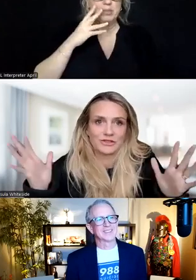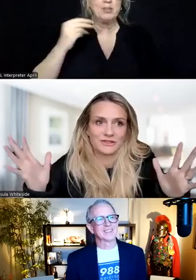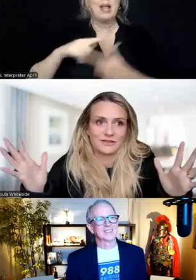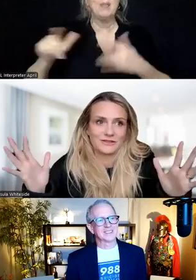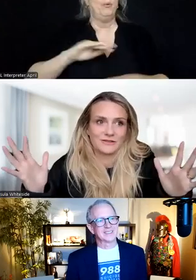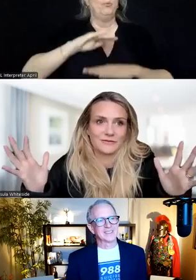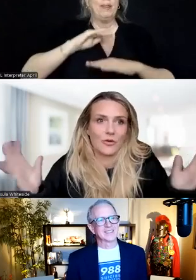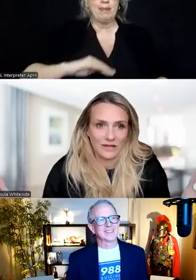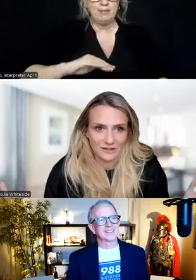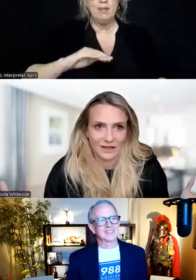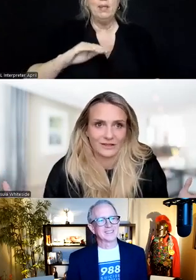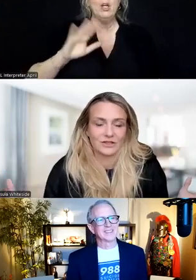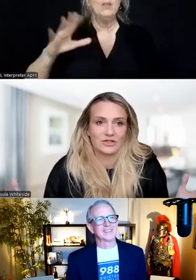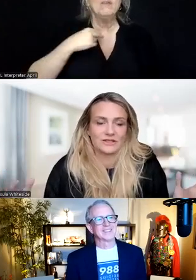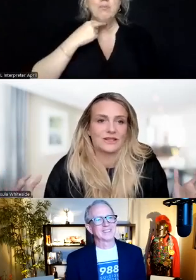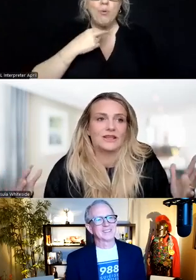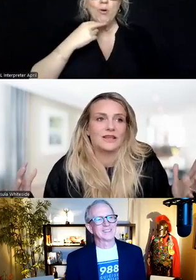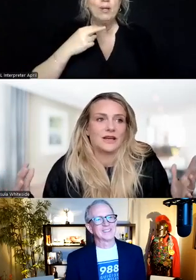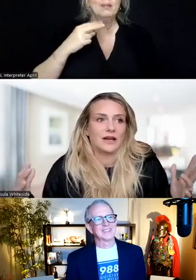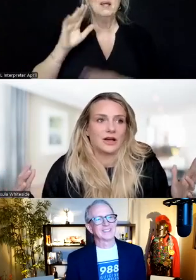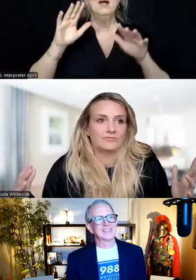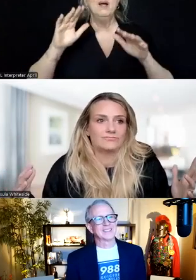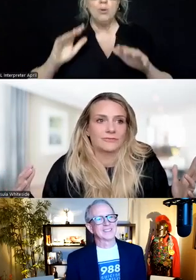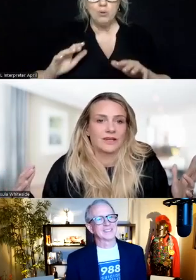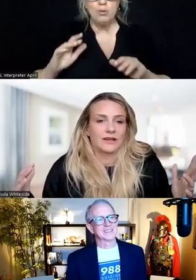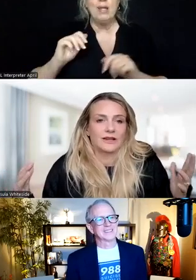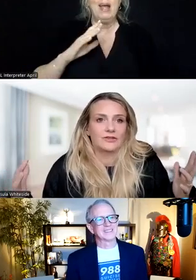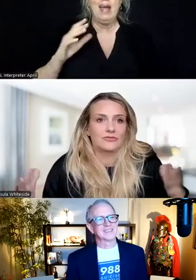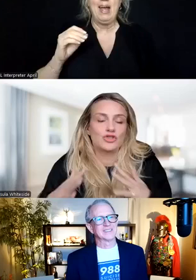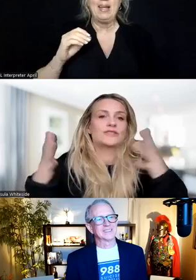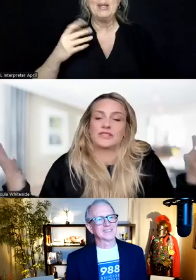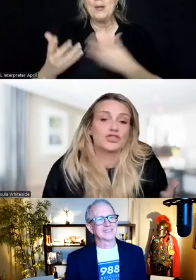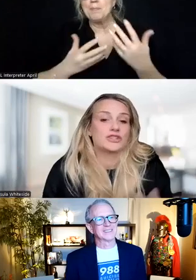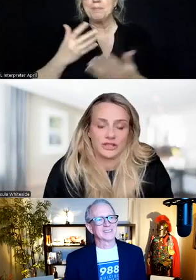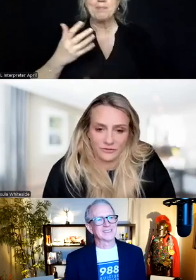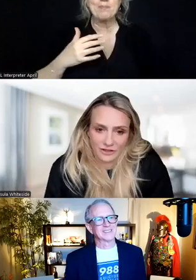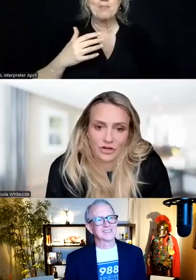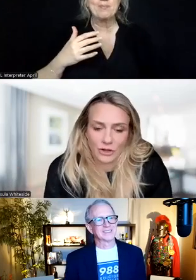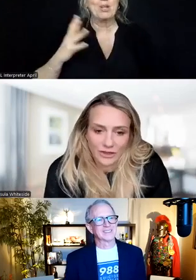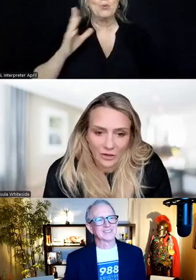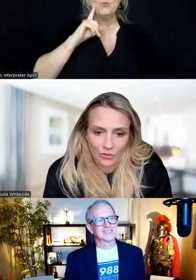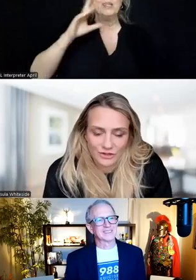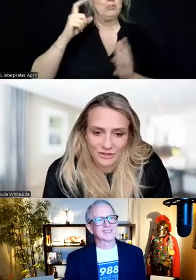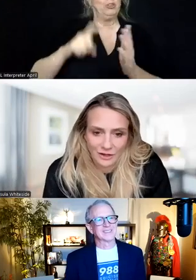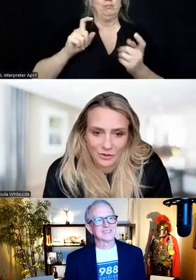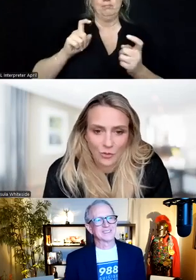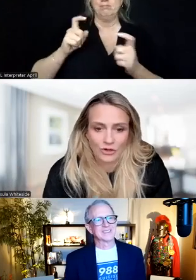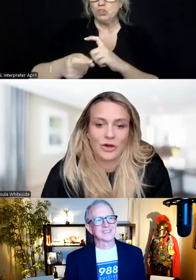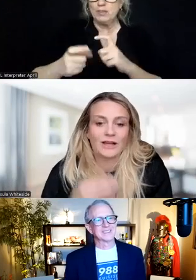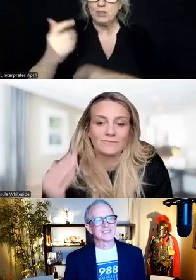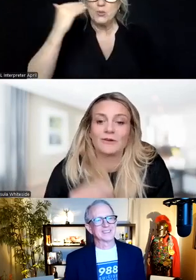on this person's voice and just the shift, knowing that was